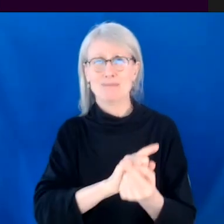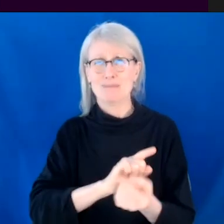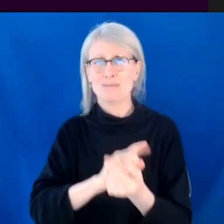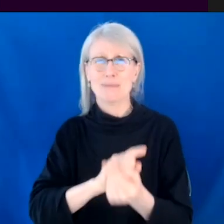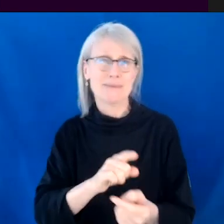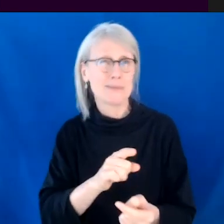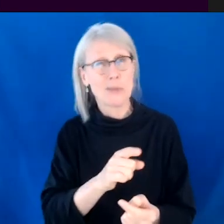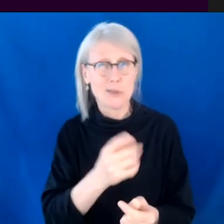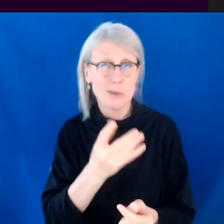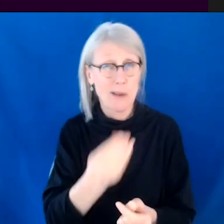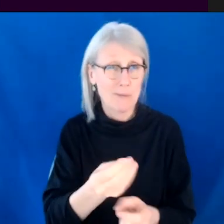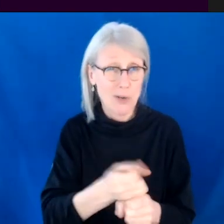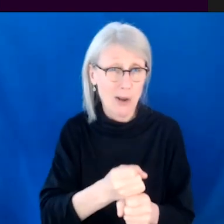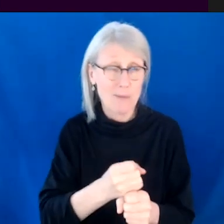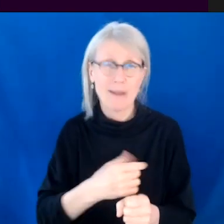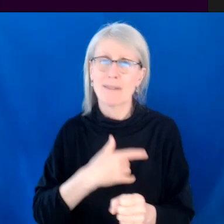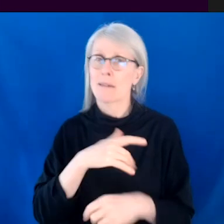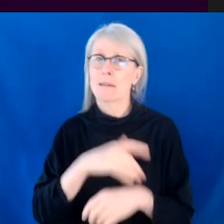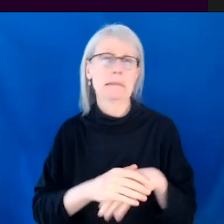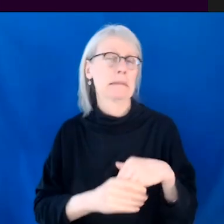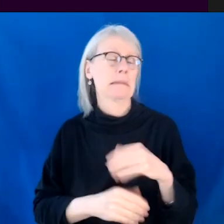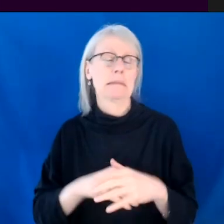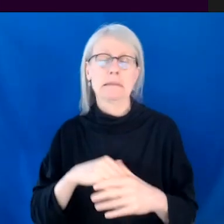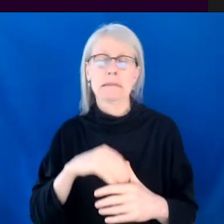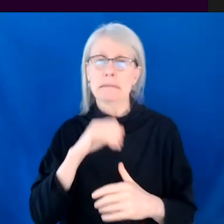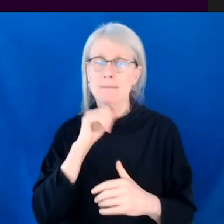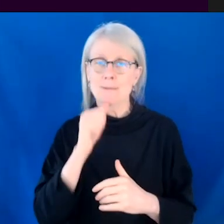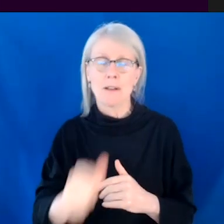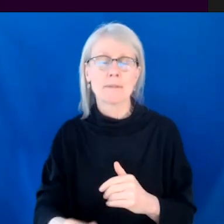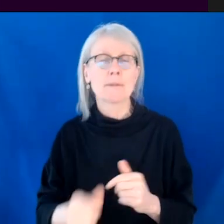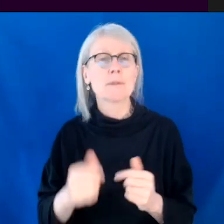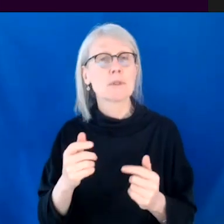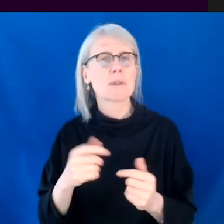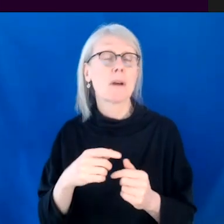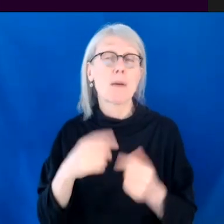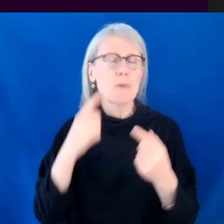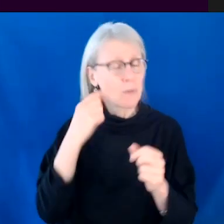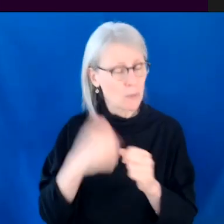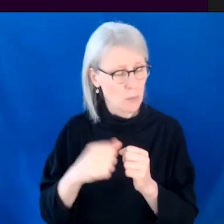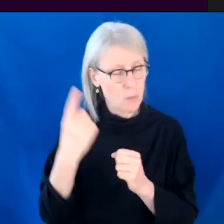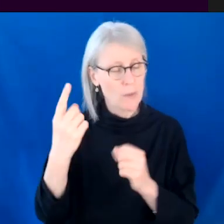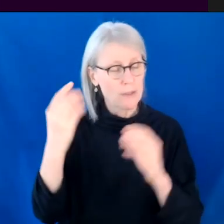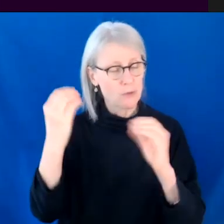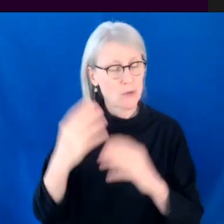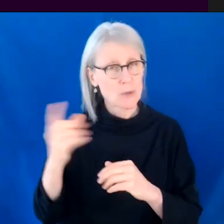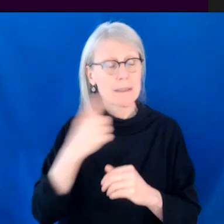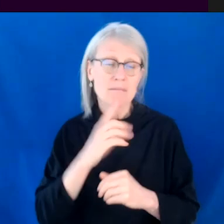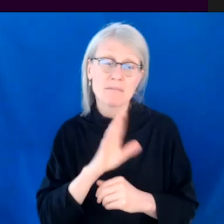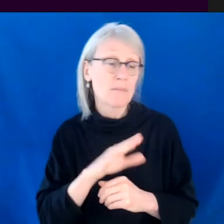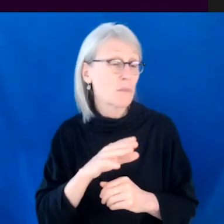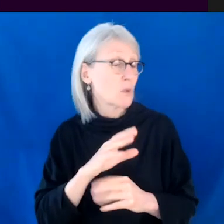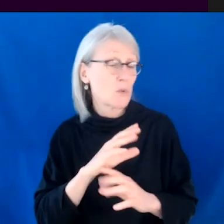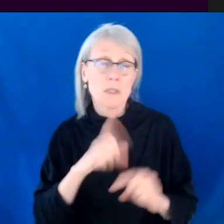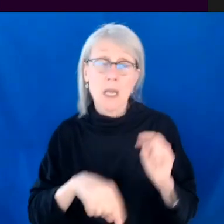do you want to have a coffee or whatever? I felt so uncomfortable with, about it. And, um, I had an instructor there who just kind of said, you have to have no